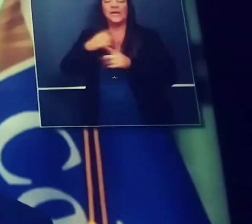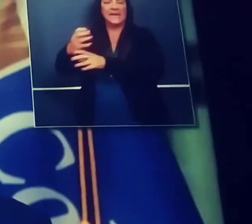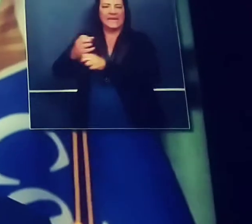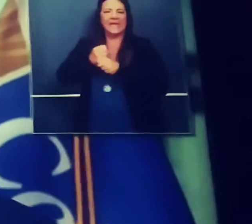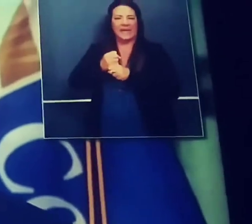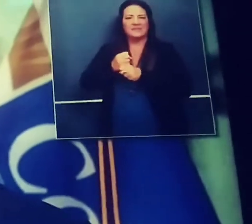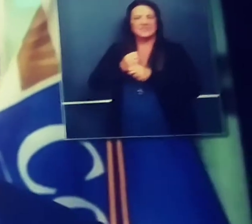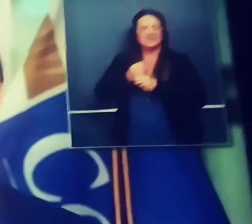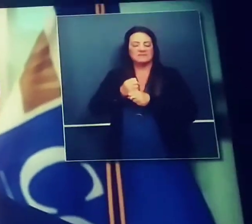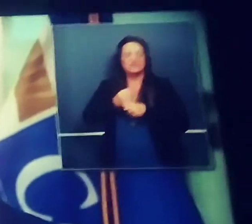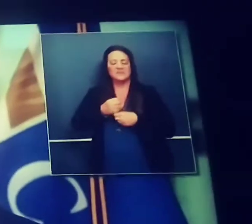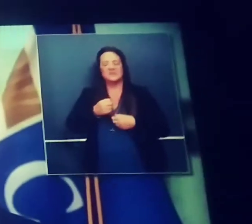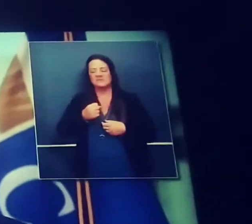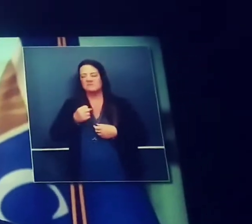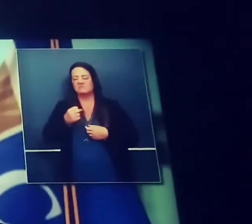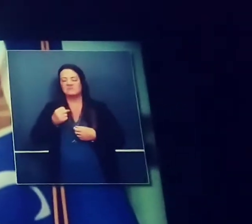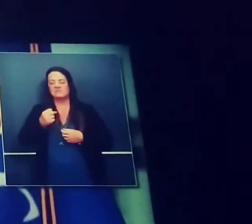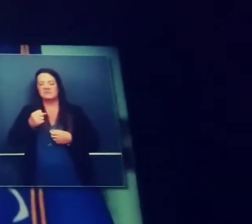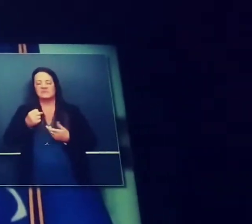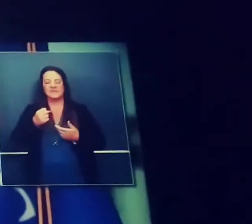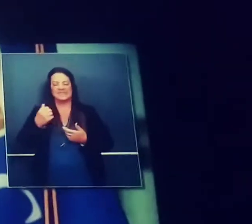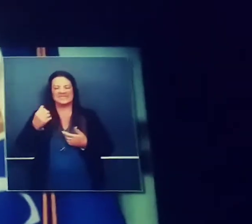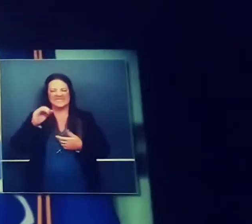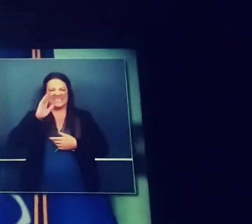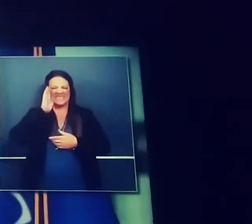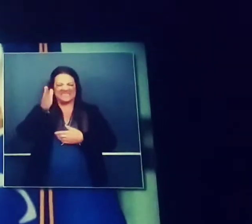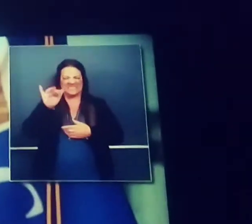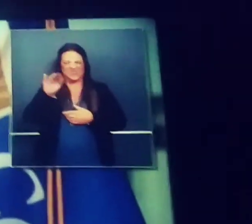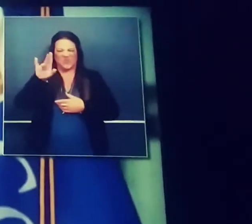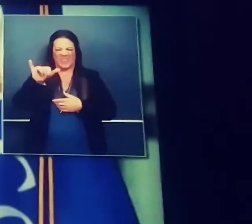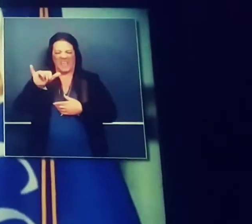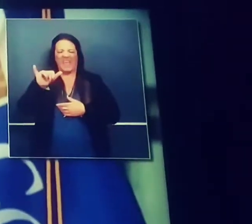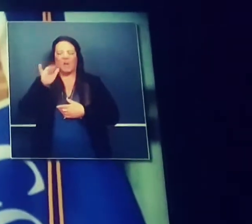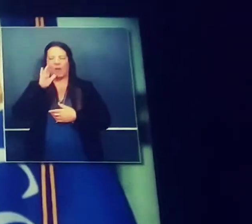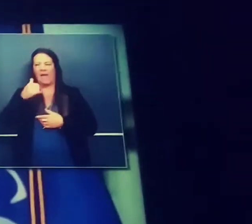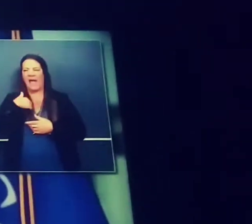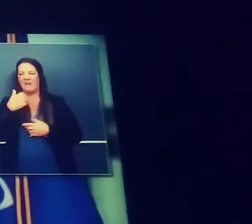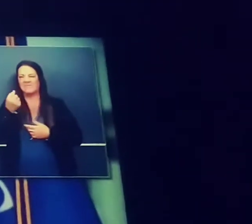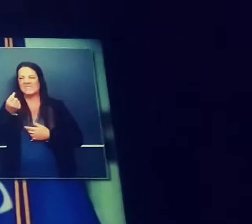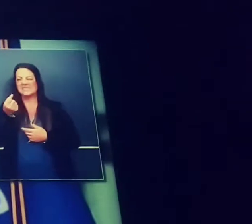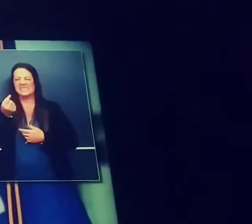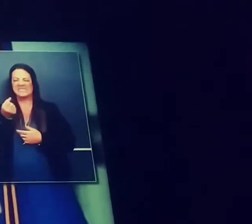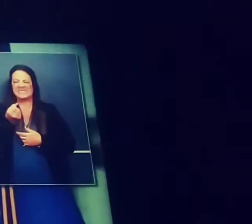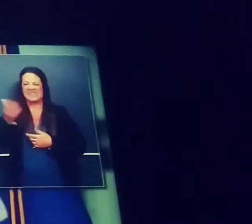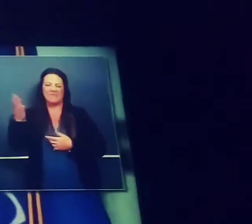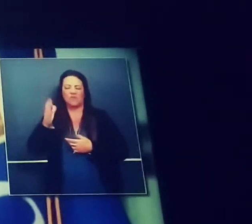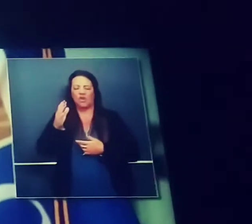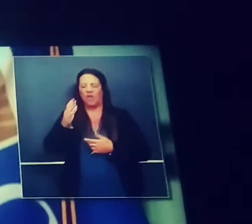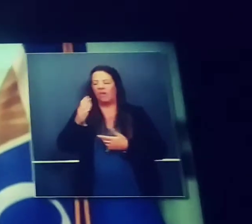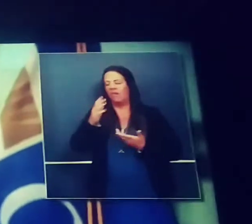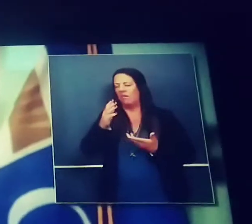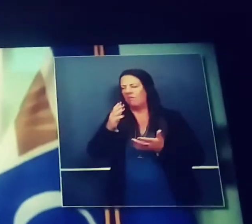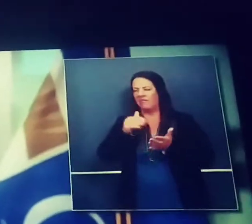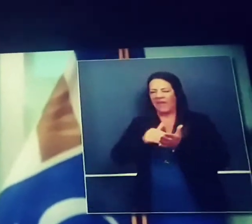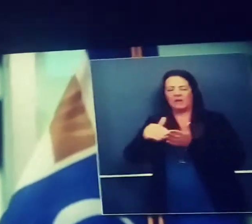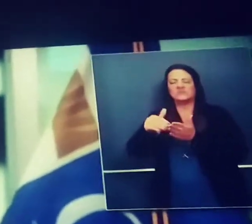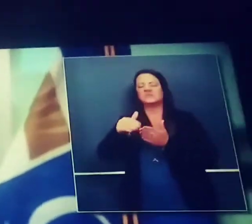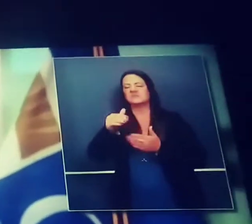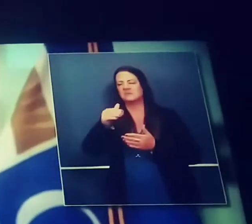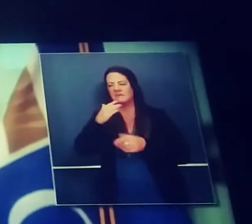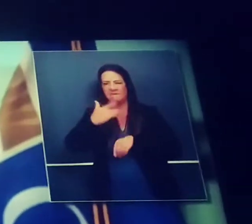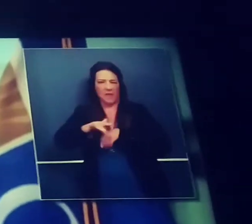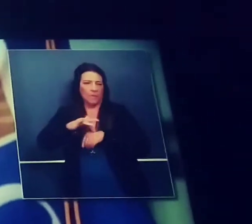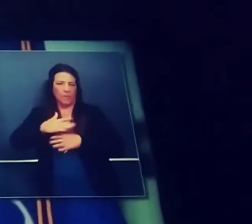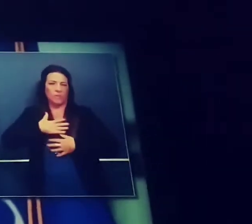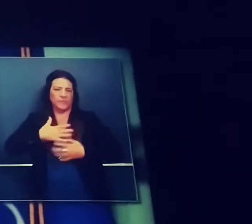the tens and tens of thousands in July that will be made available. But we're also number one in terms of the... In